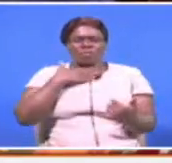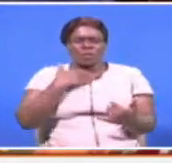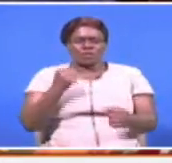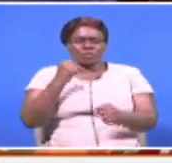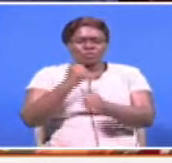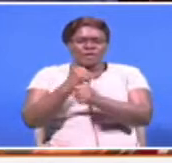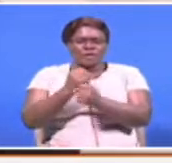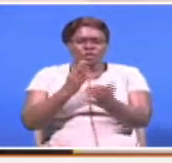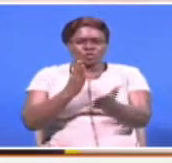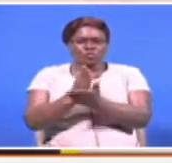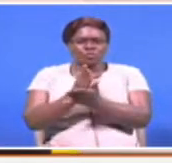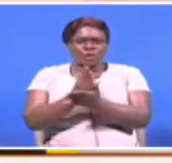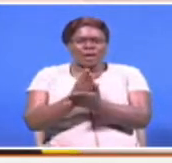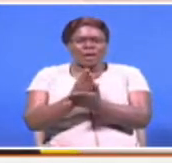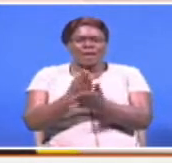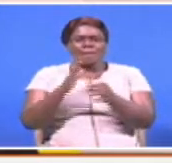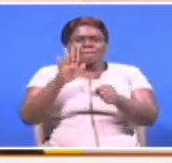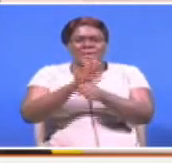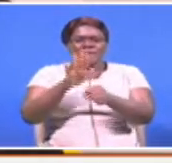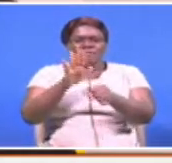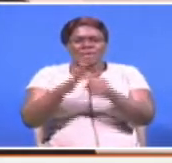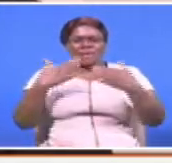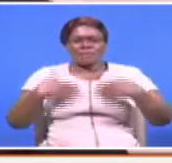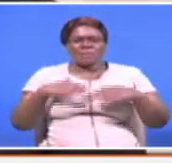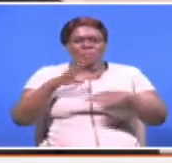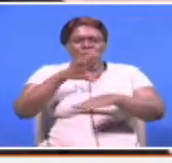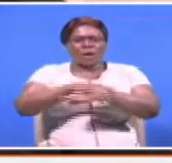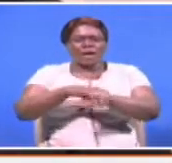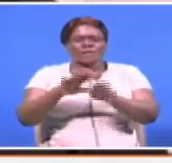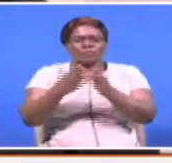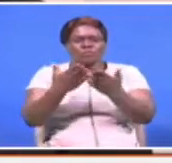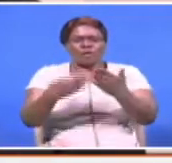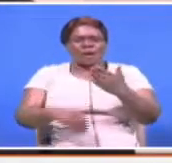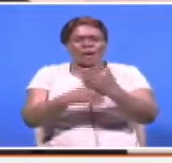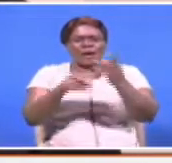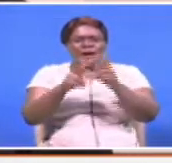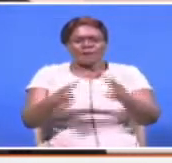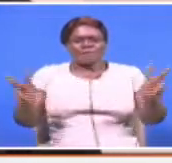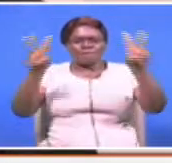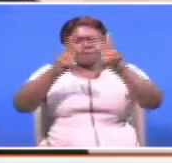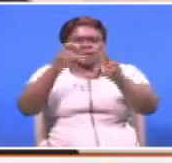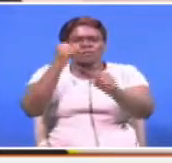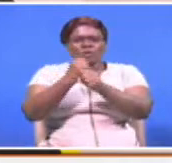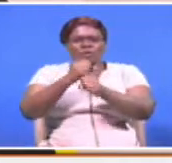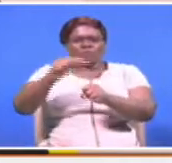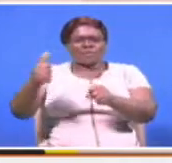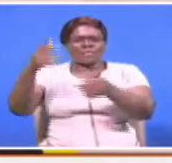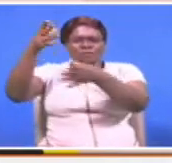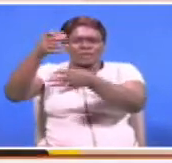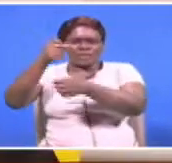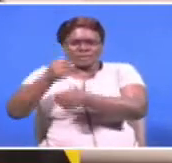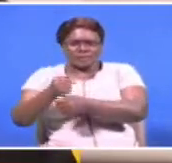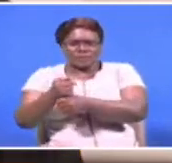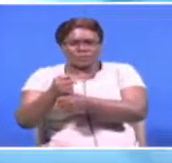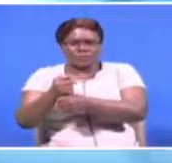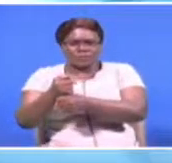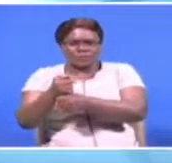MAKE SURE IT REACHES WIDE READERSHIP AND ADDS VALUE TO THE WORK OF OTHER ORGANIZATIONS.